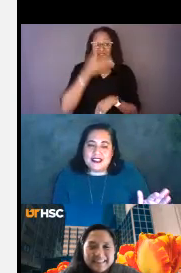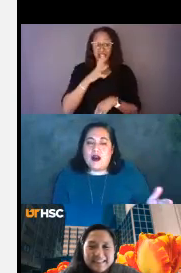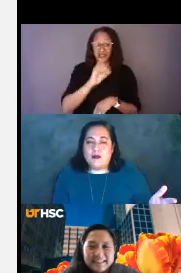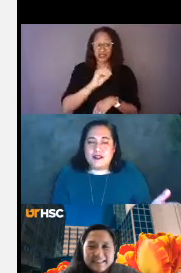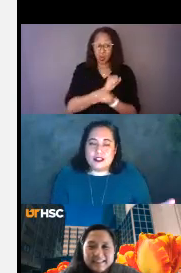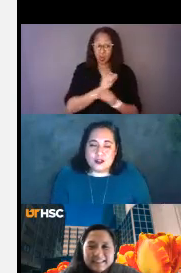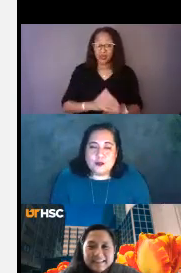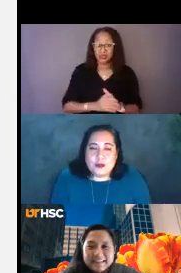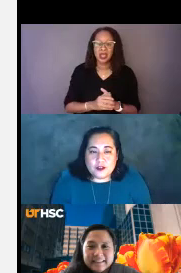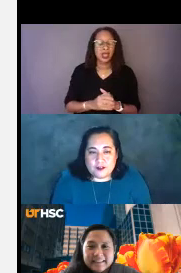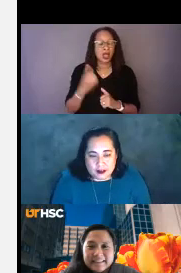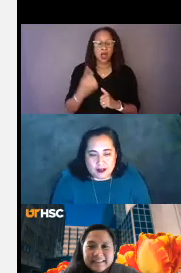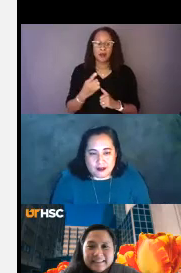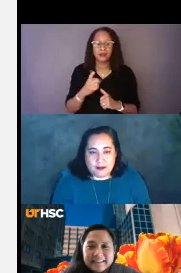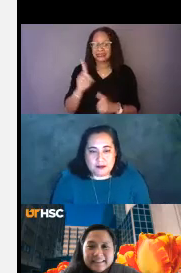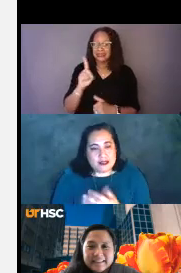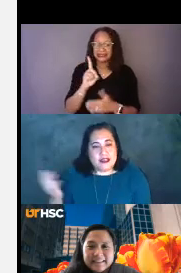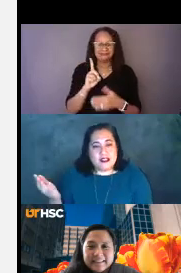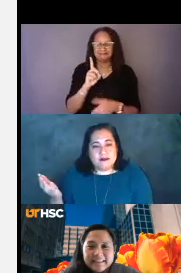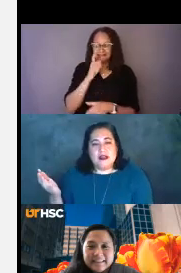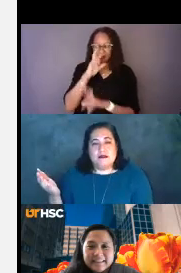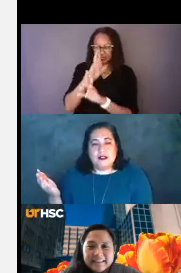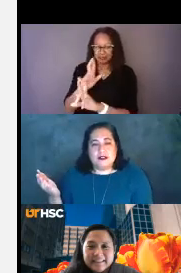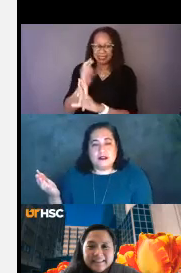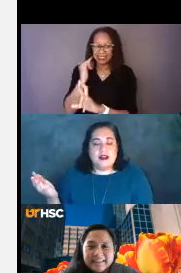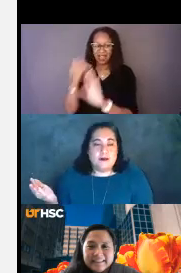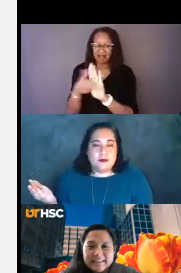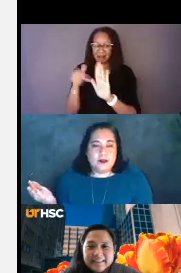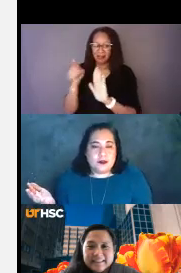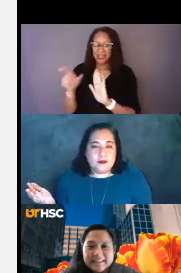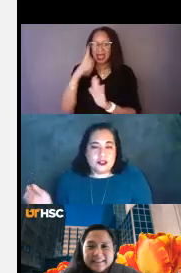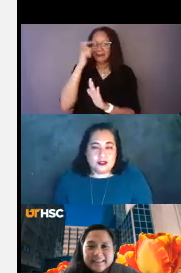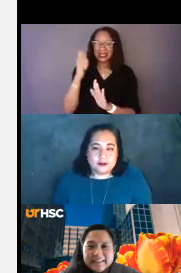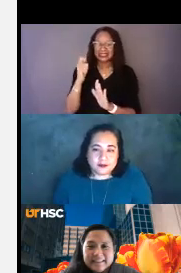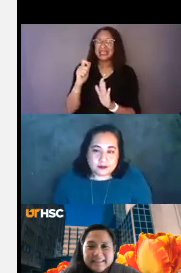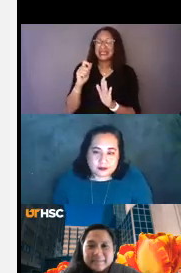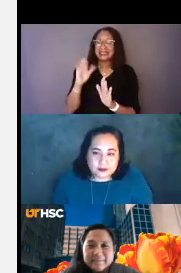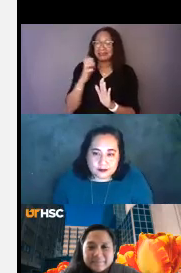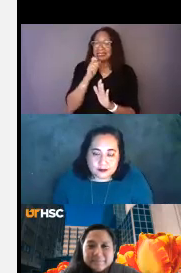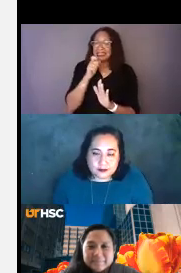it's almost disrespectful if I call him that because I just made him look not professional.